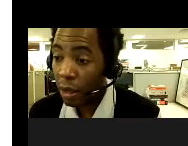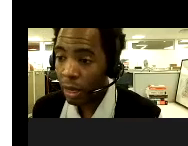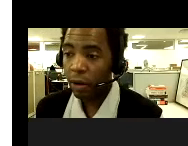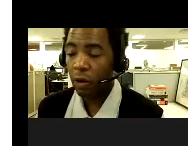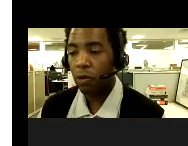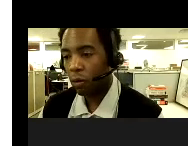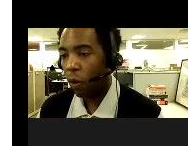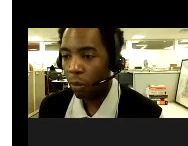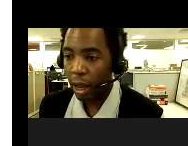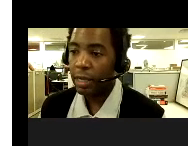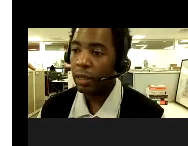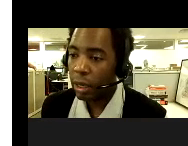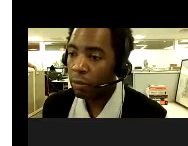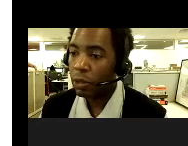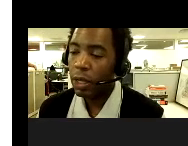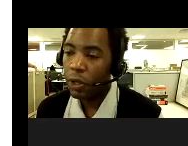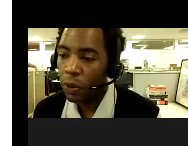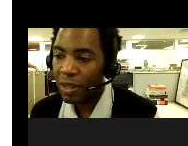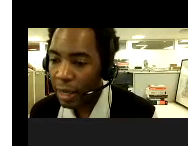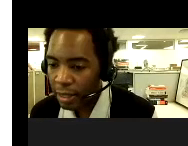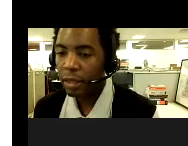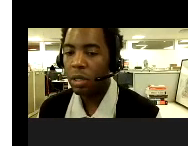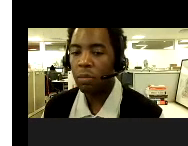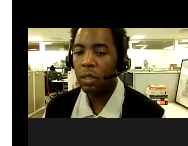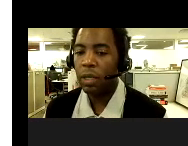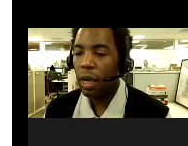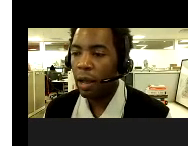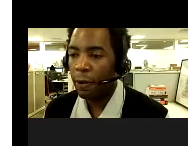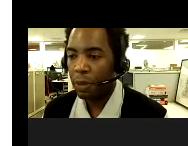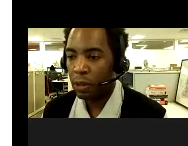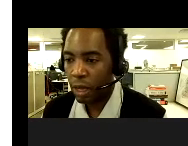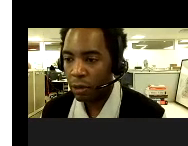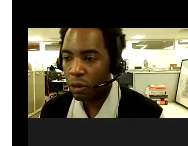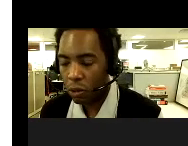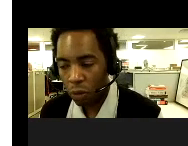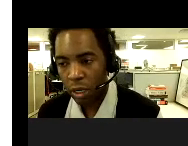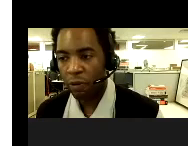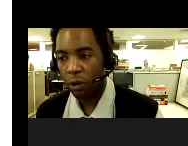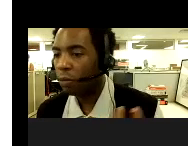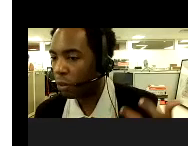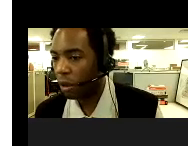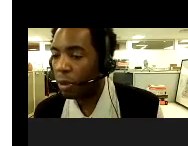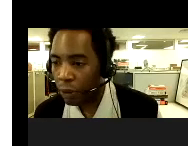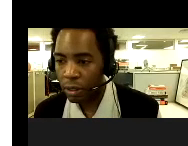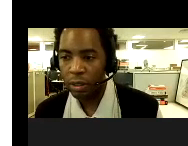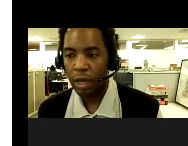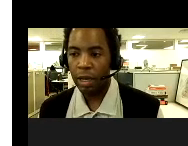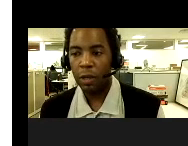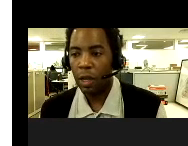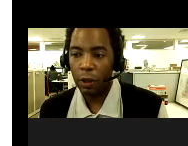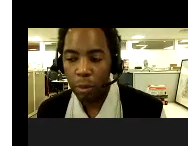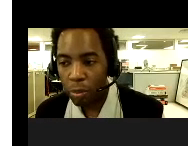some systemic or all body symptoms. So the skin symptoms, uh, the skins, the sores have a very typical appearance.